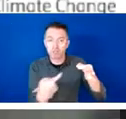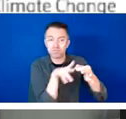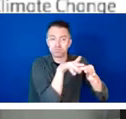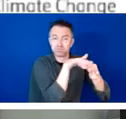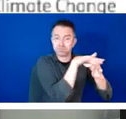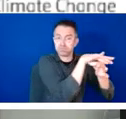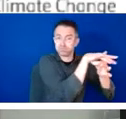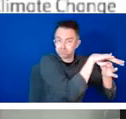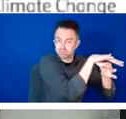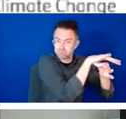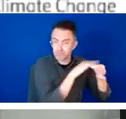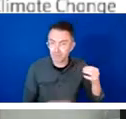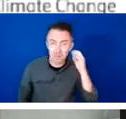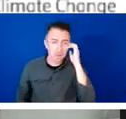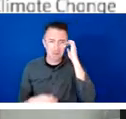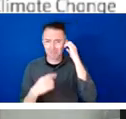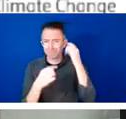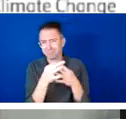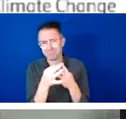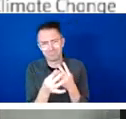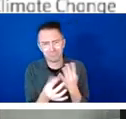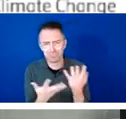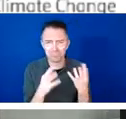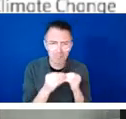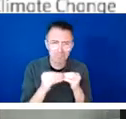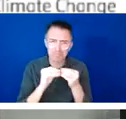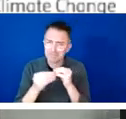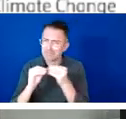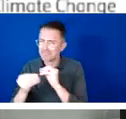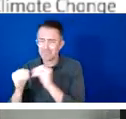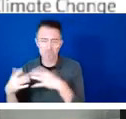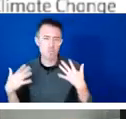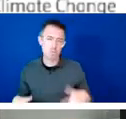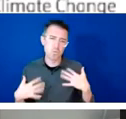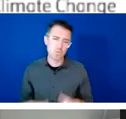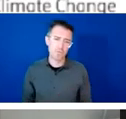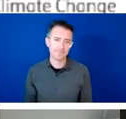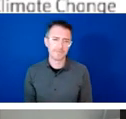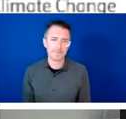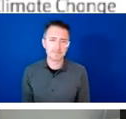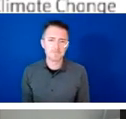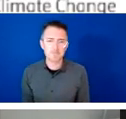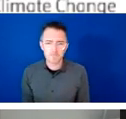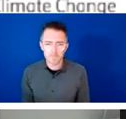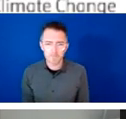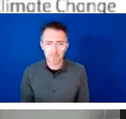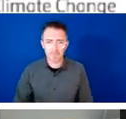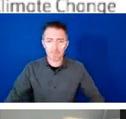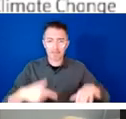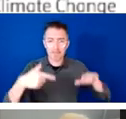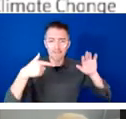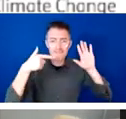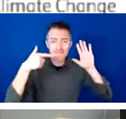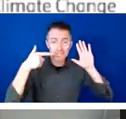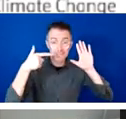At the 150th place out of 172 vulnerable countries to climate change as regards global